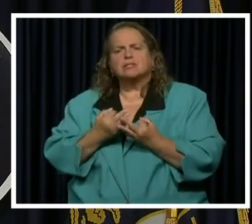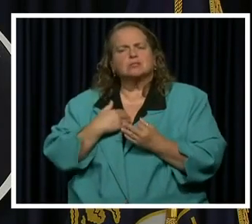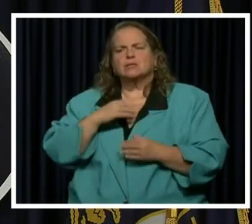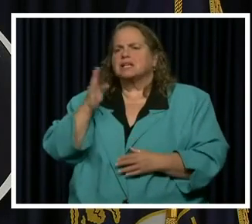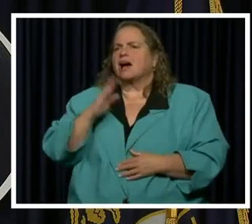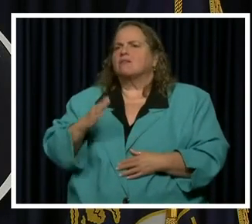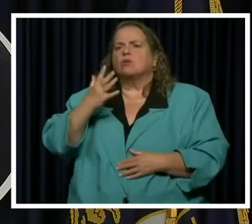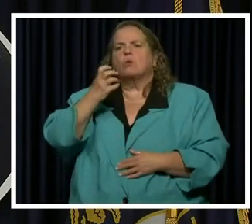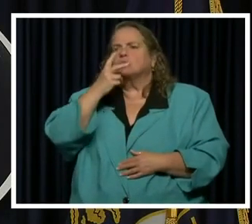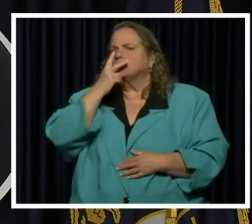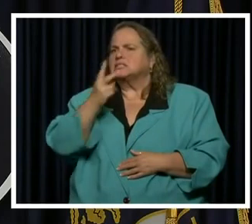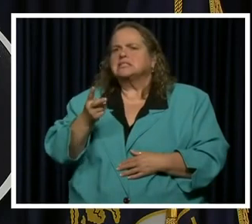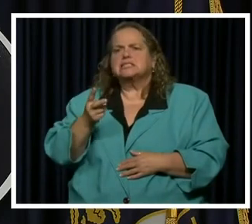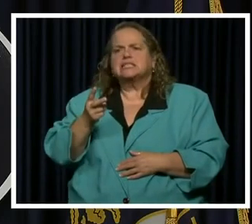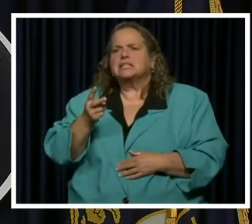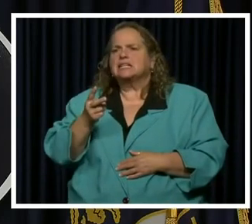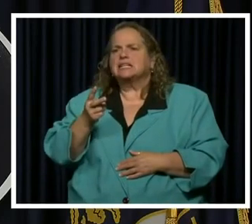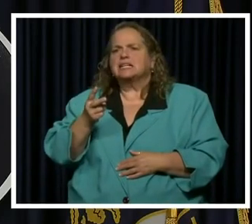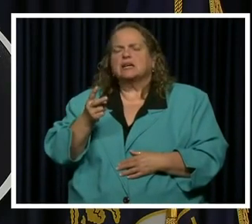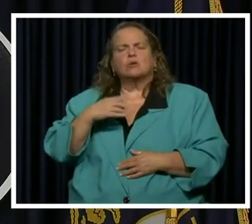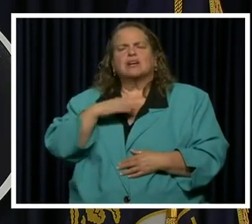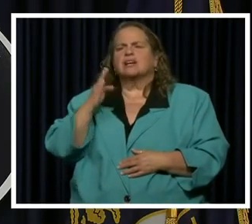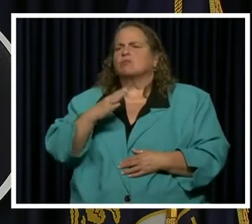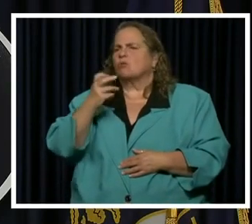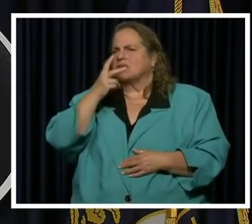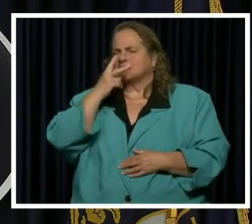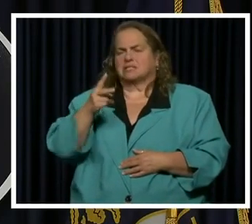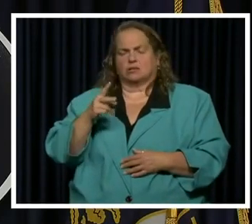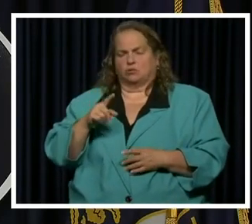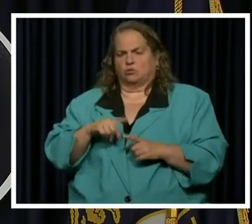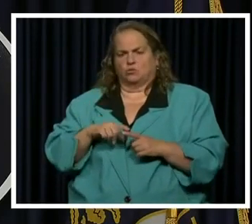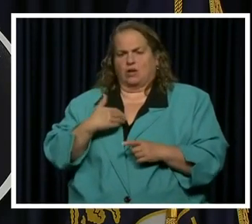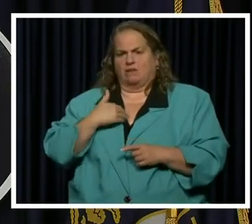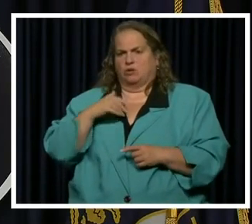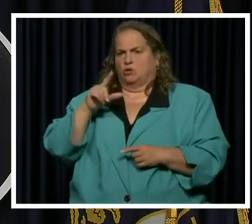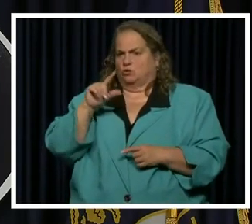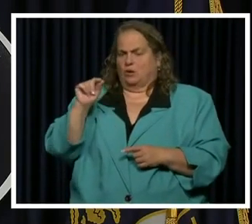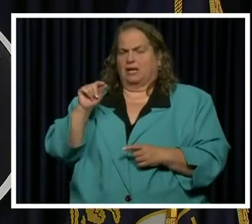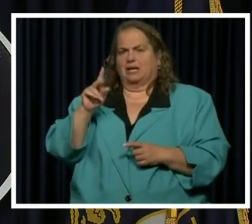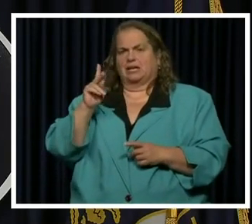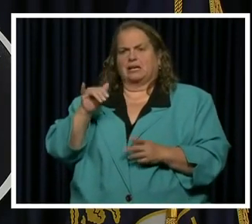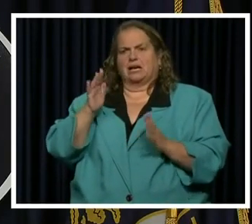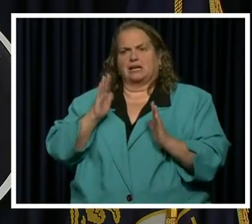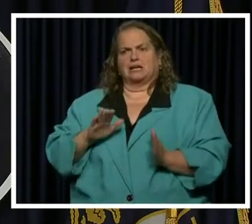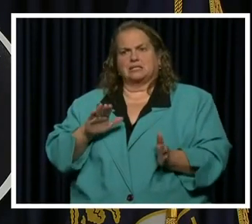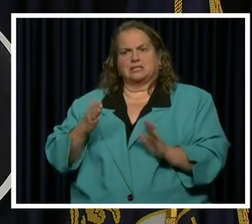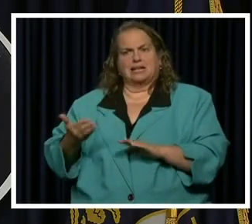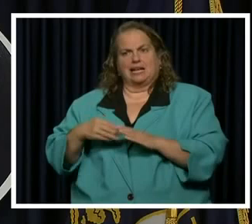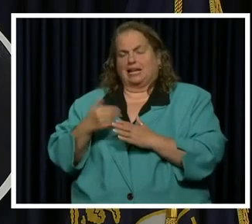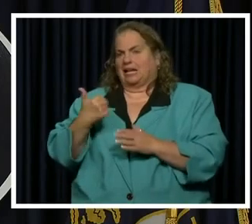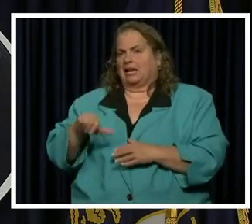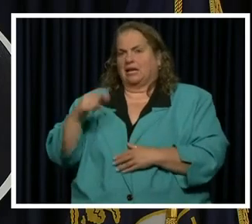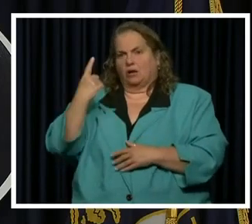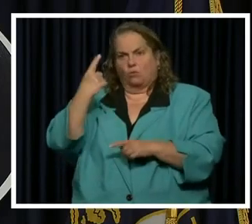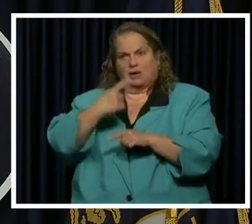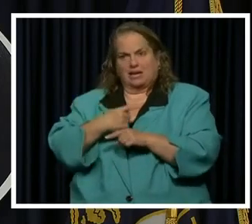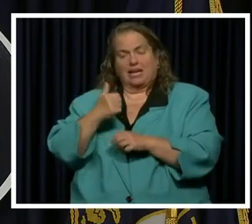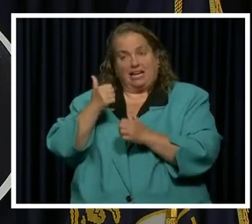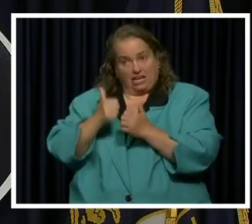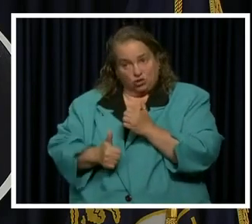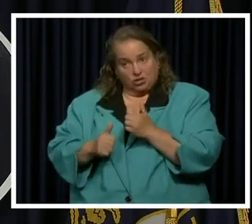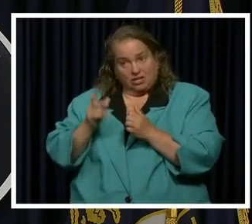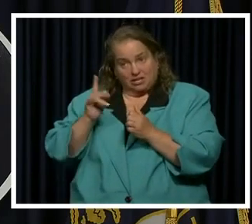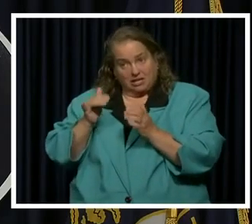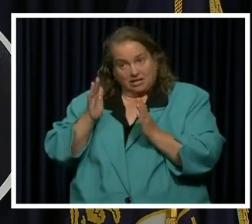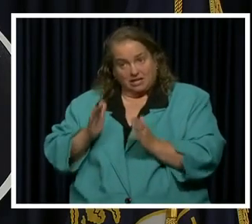see. Um, we never want to see losing 20 Kentuckians in a given day. Um, each one of them